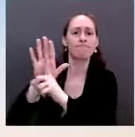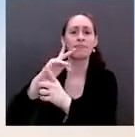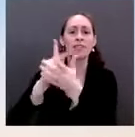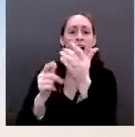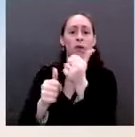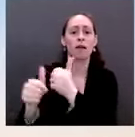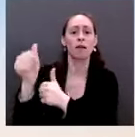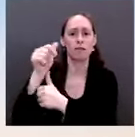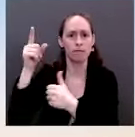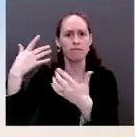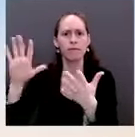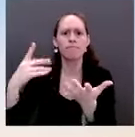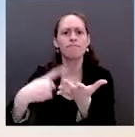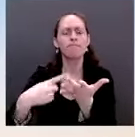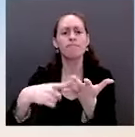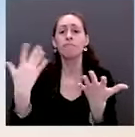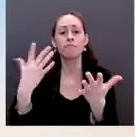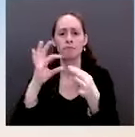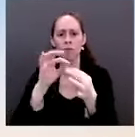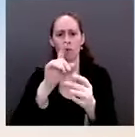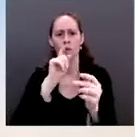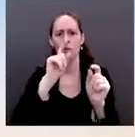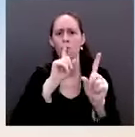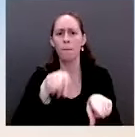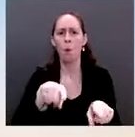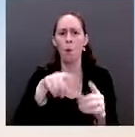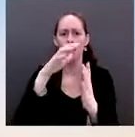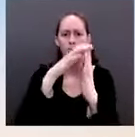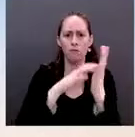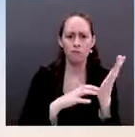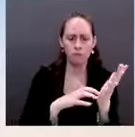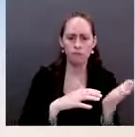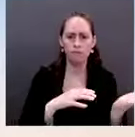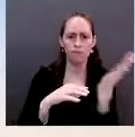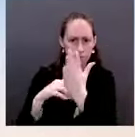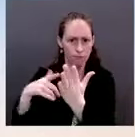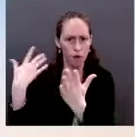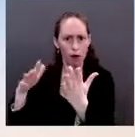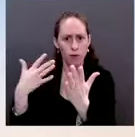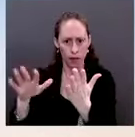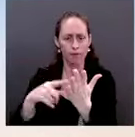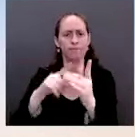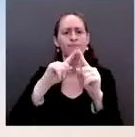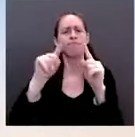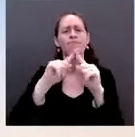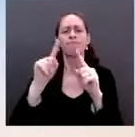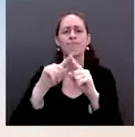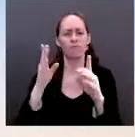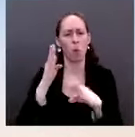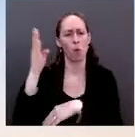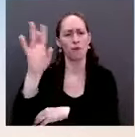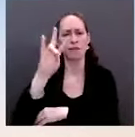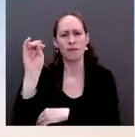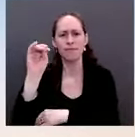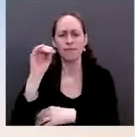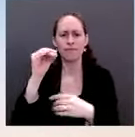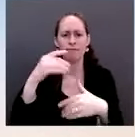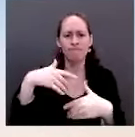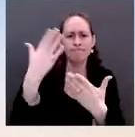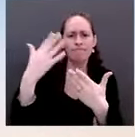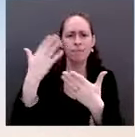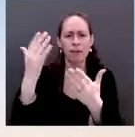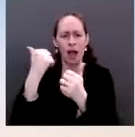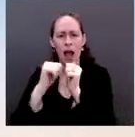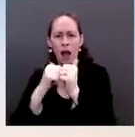recommendations to promote worker organizing and collective bargaining. The recommendations include ways to increase private sector